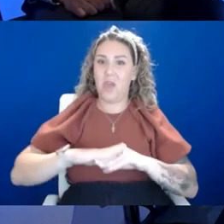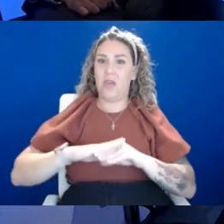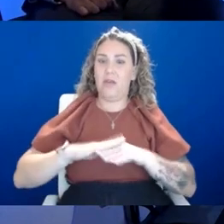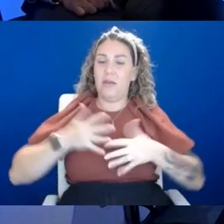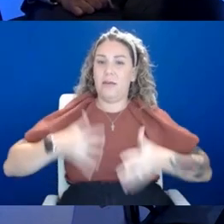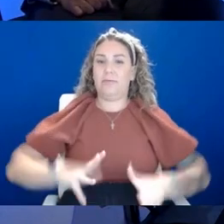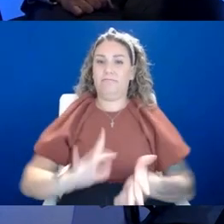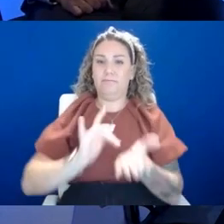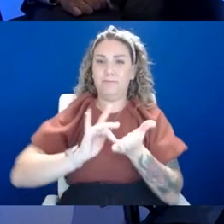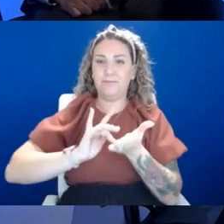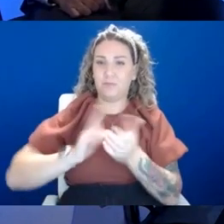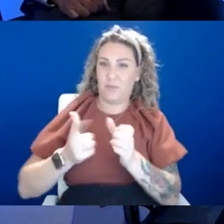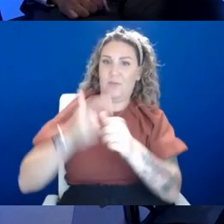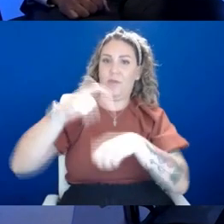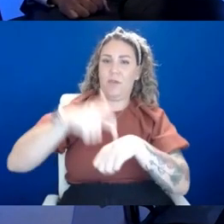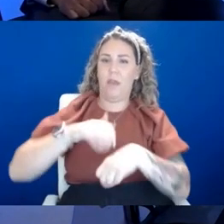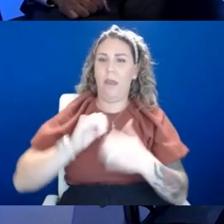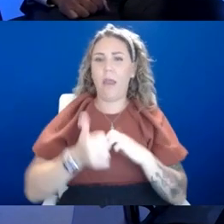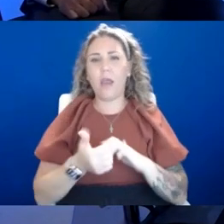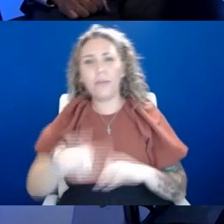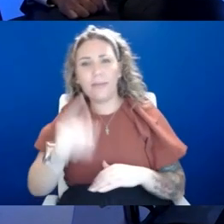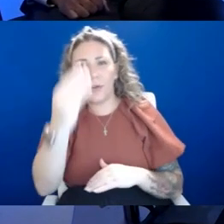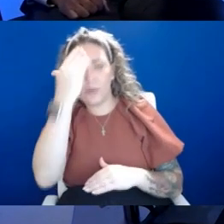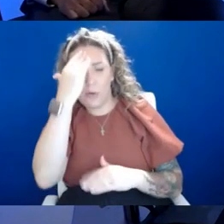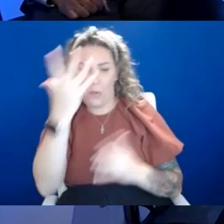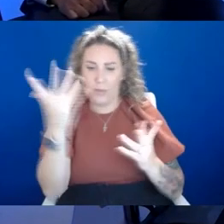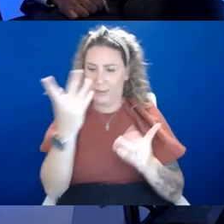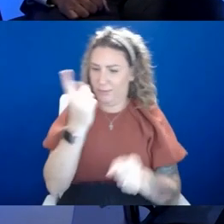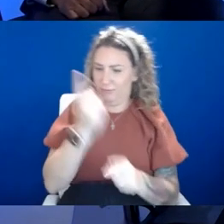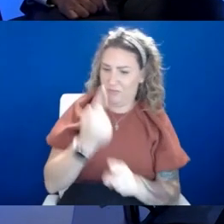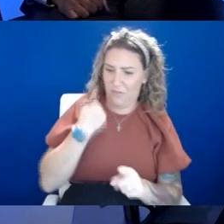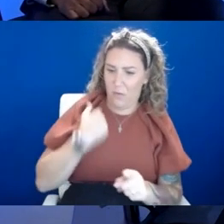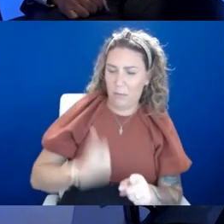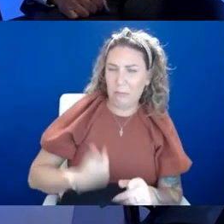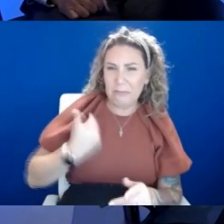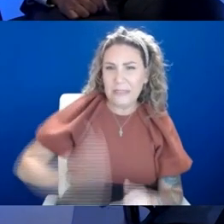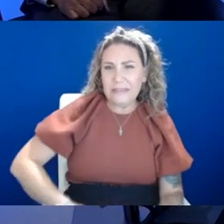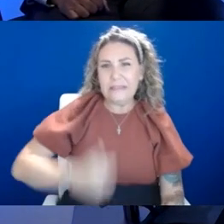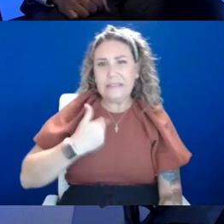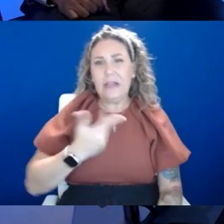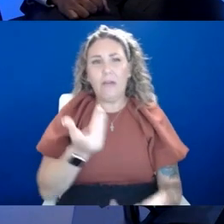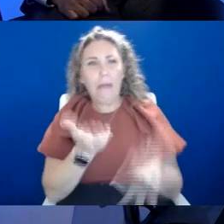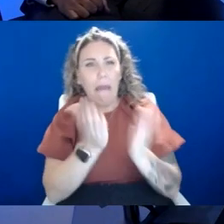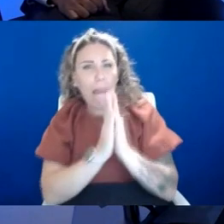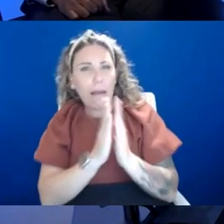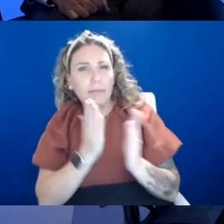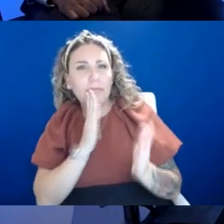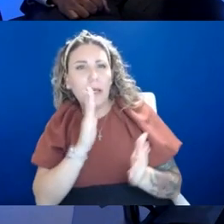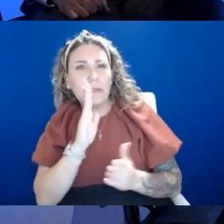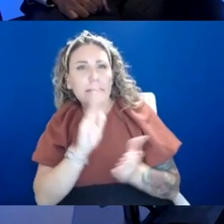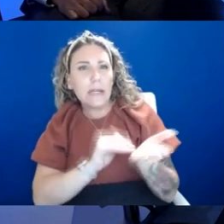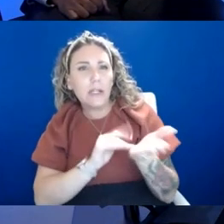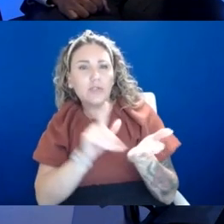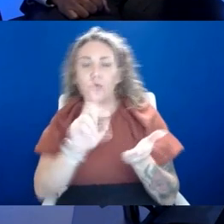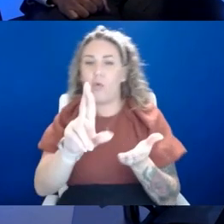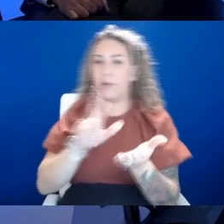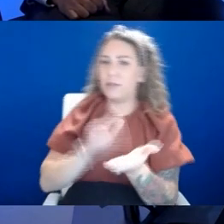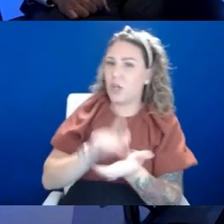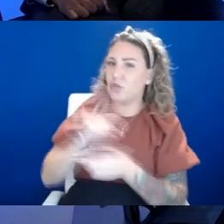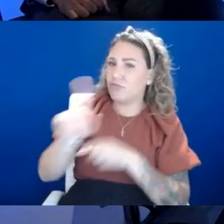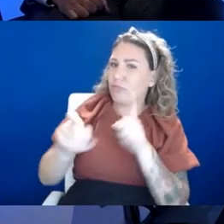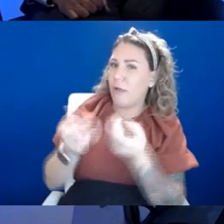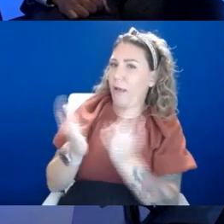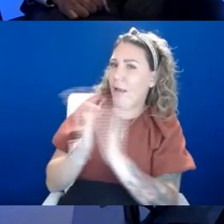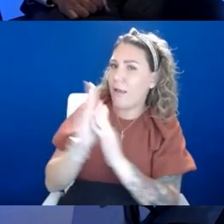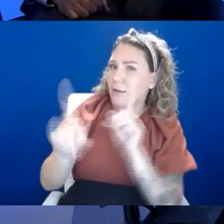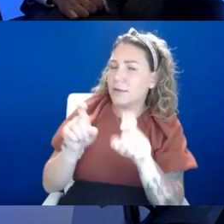how do they know what's right for them? What questions should they be asking their doctor or is it really more doctor asking them the questions and making that decision? And if it's not